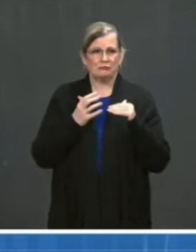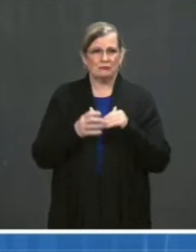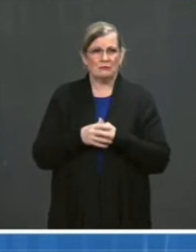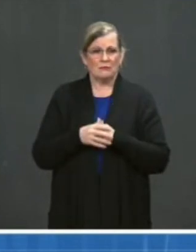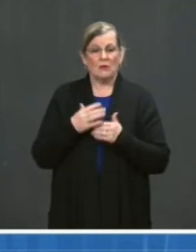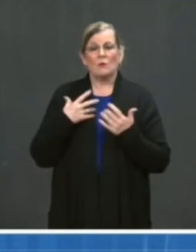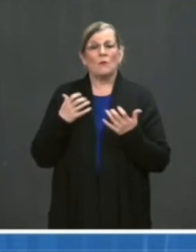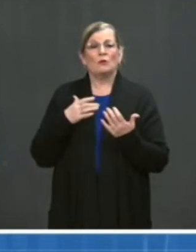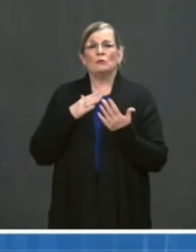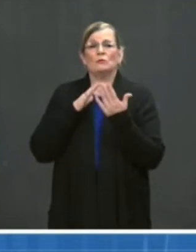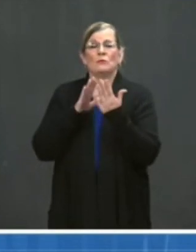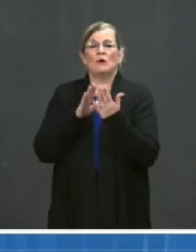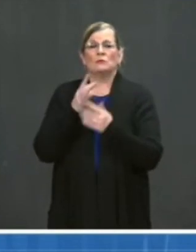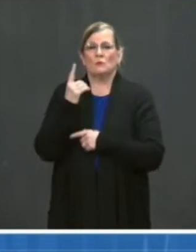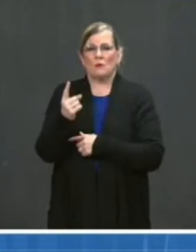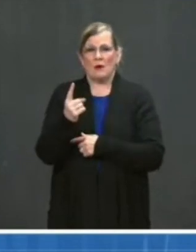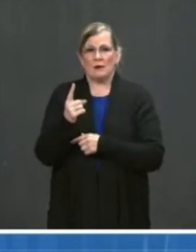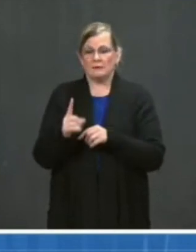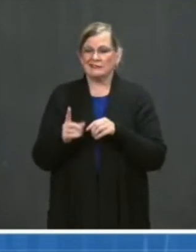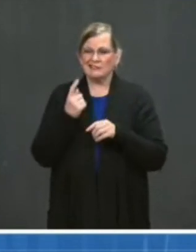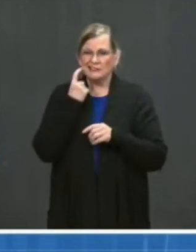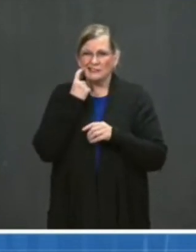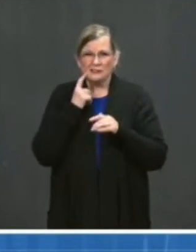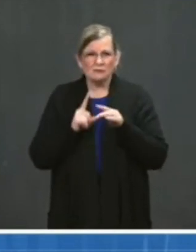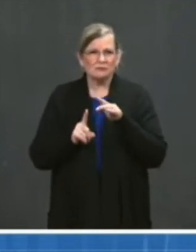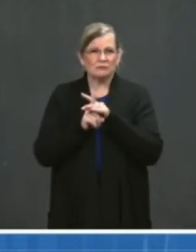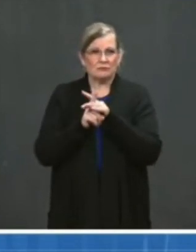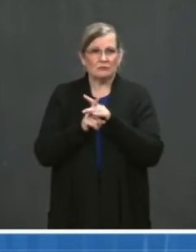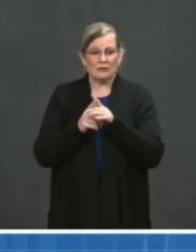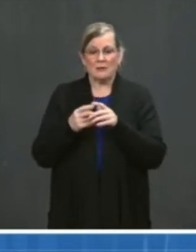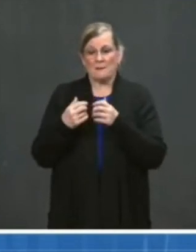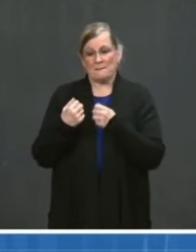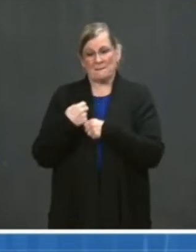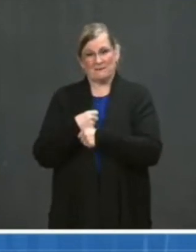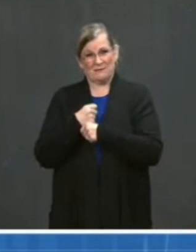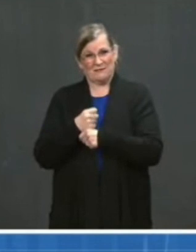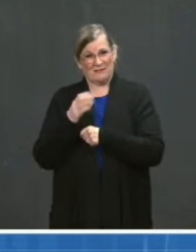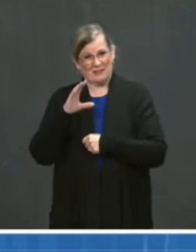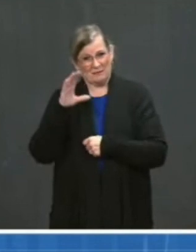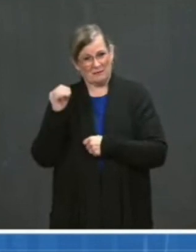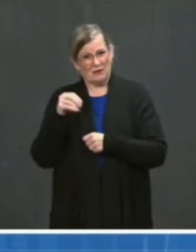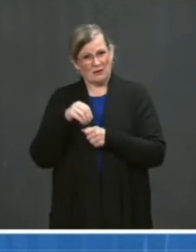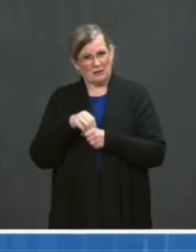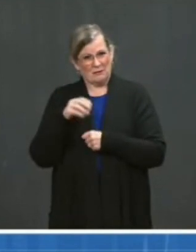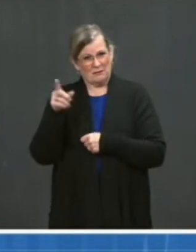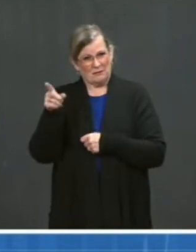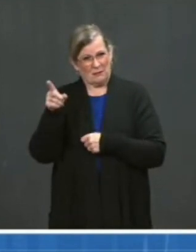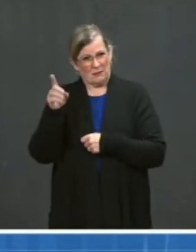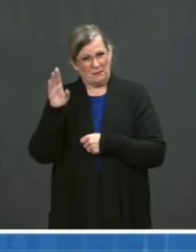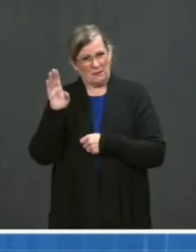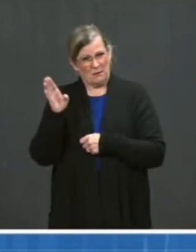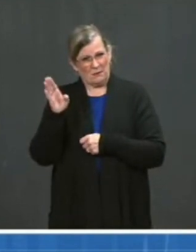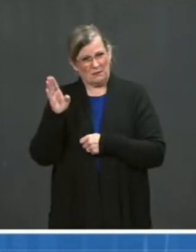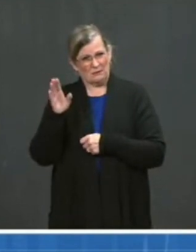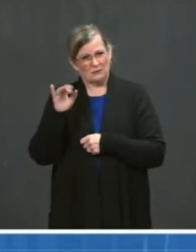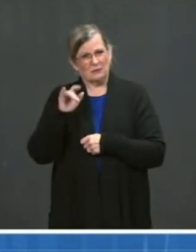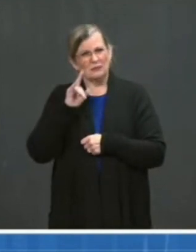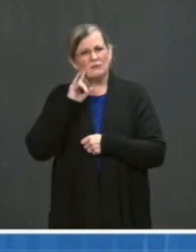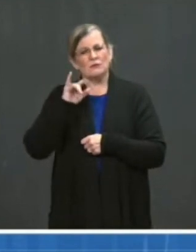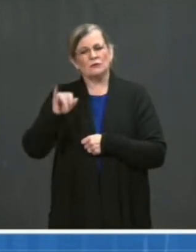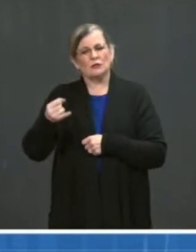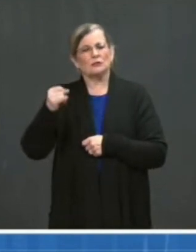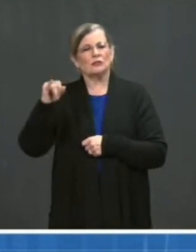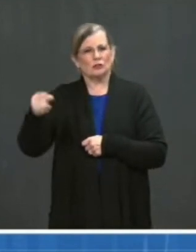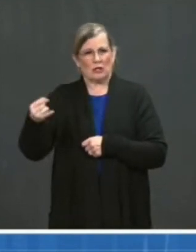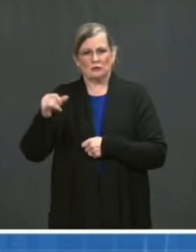Baltimore that is working for Johnson & Johnson to produce their vaccine substance. I want to emphasize the